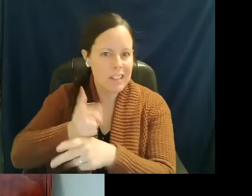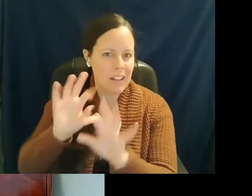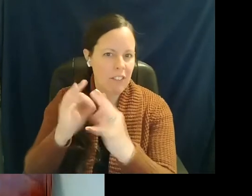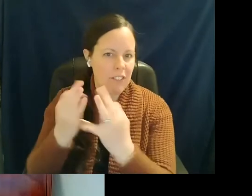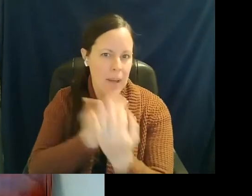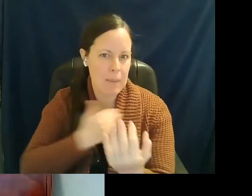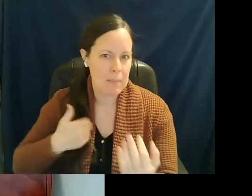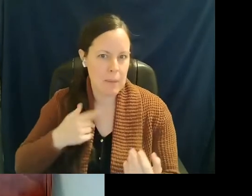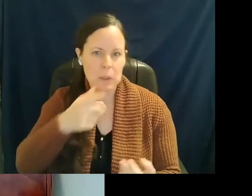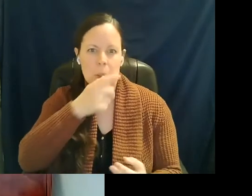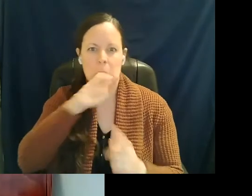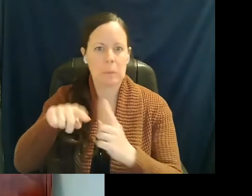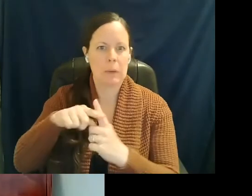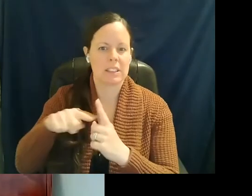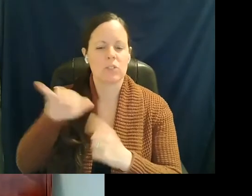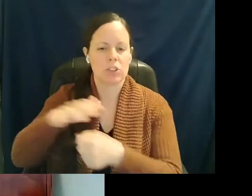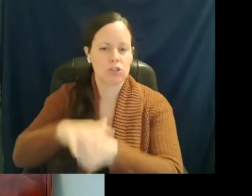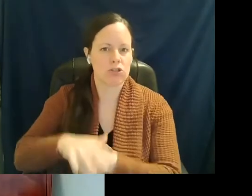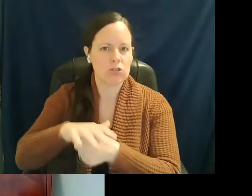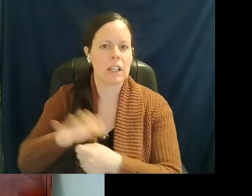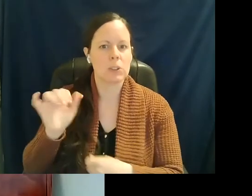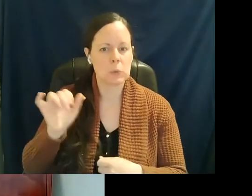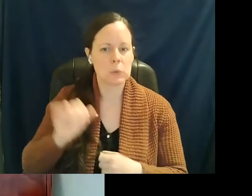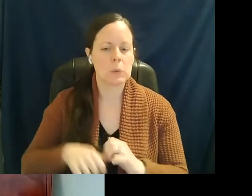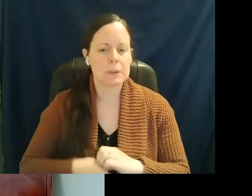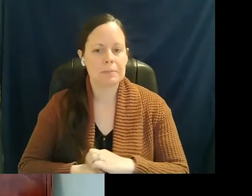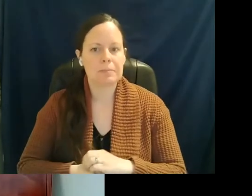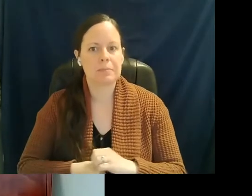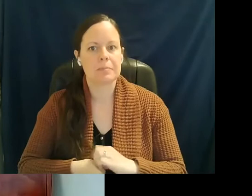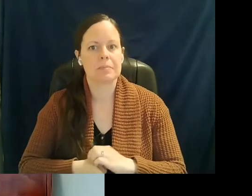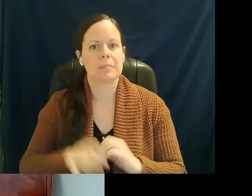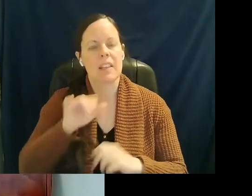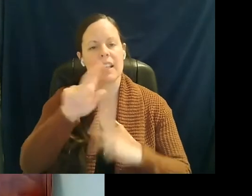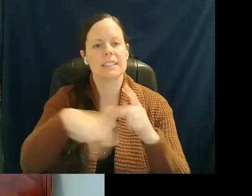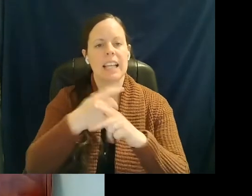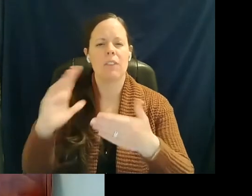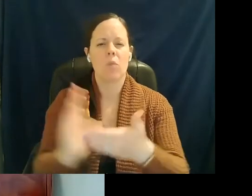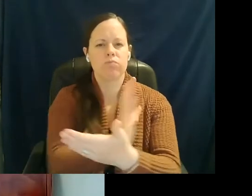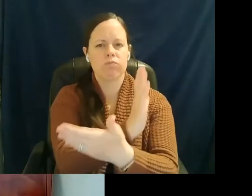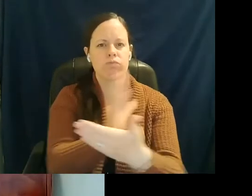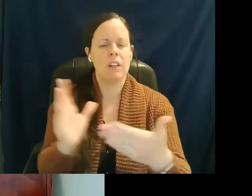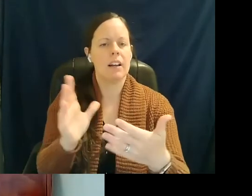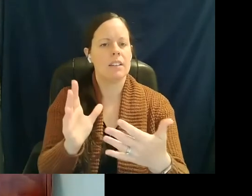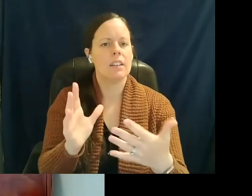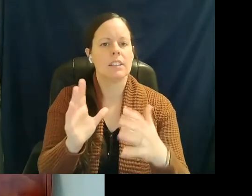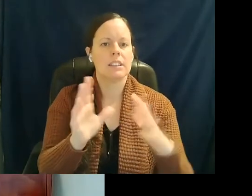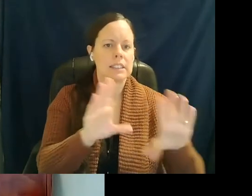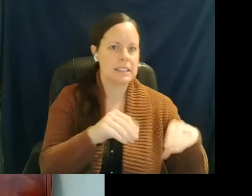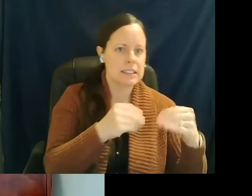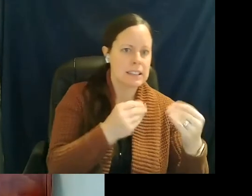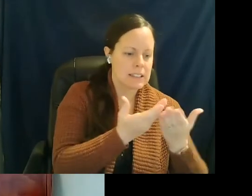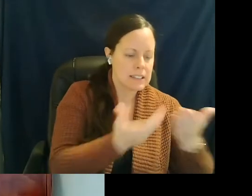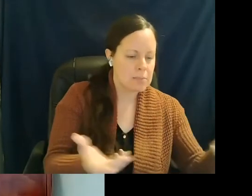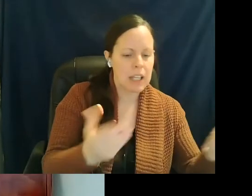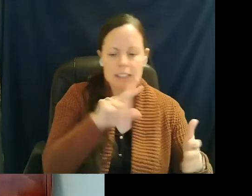positive. So they're stressed that way also. So just a kind of a wide gamut from supplies to personnel issues.